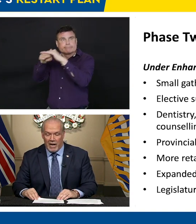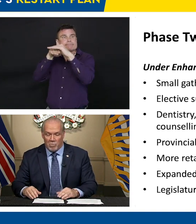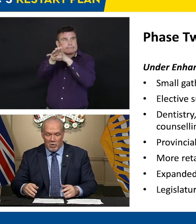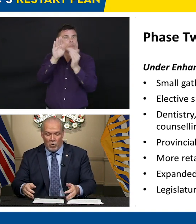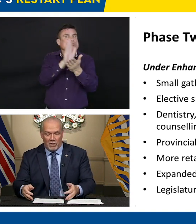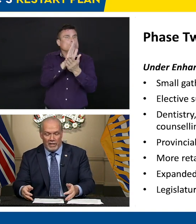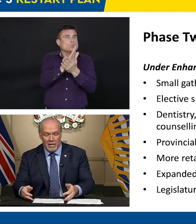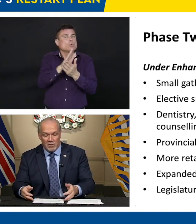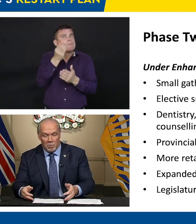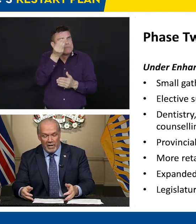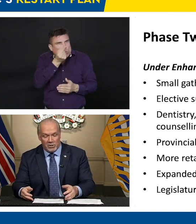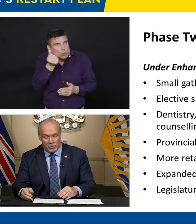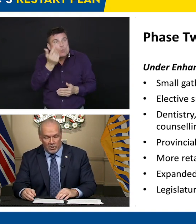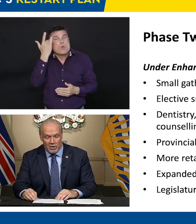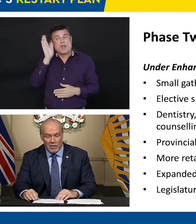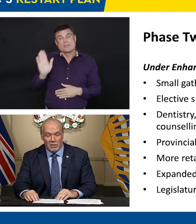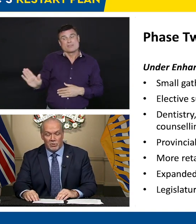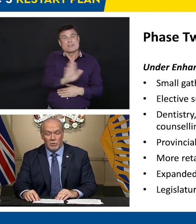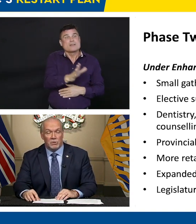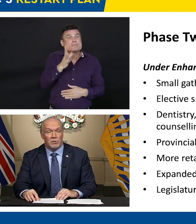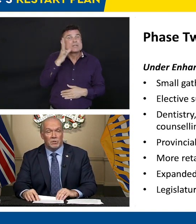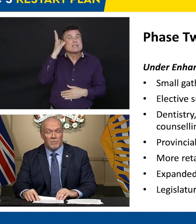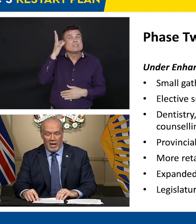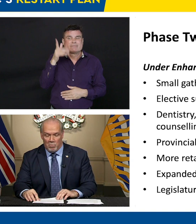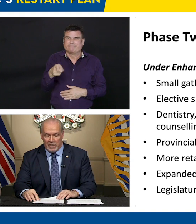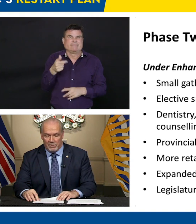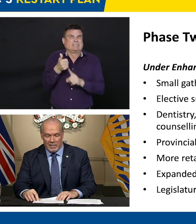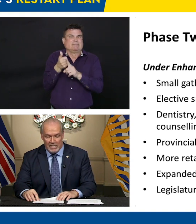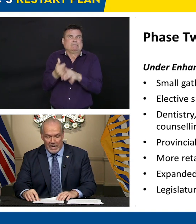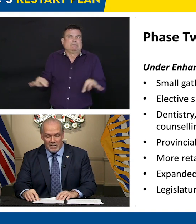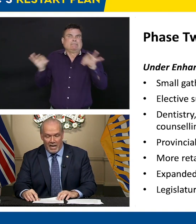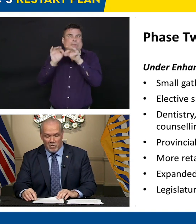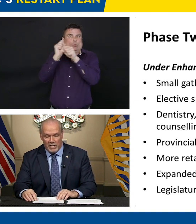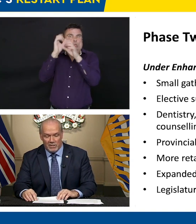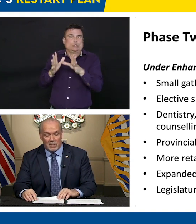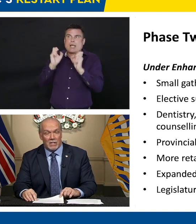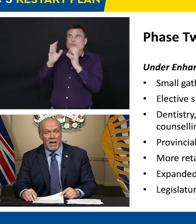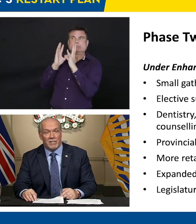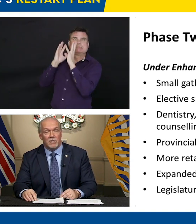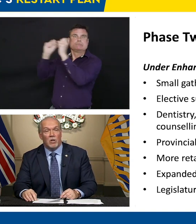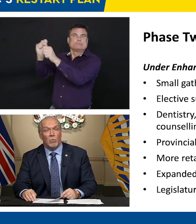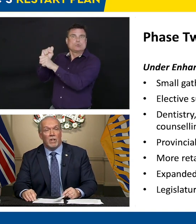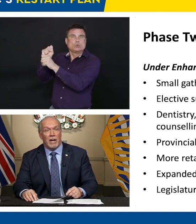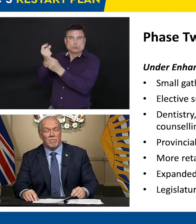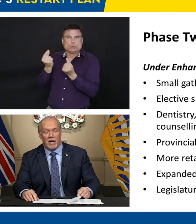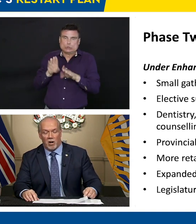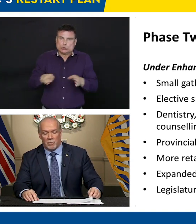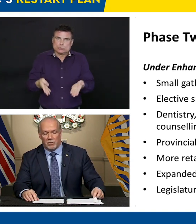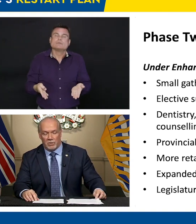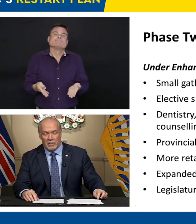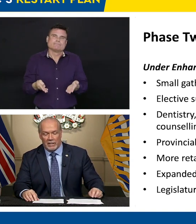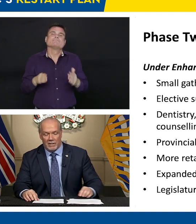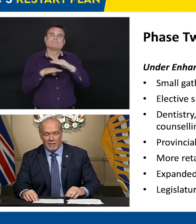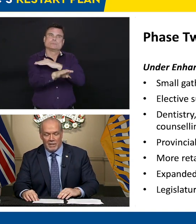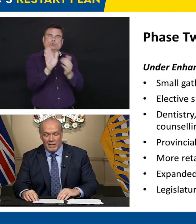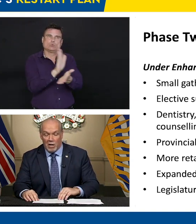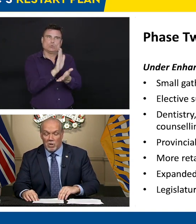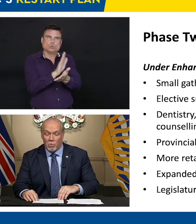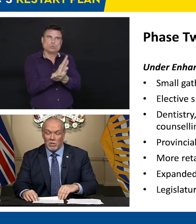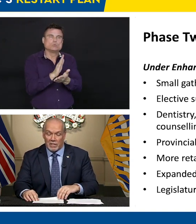Fleming and I will be working to make sure students whose families need to have kids in class will have that opportunity.